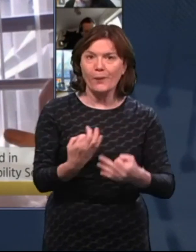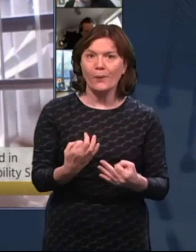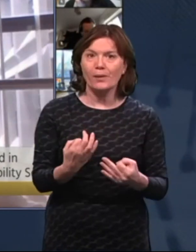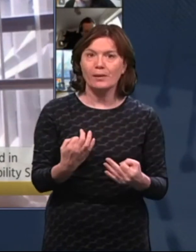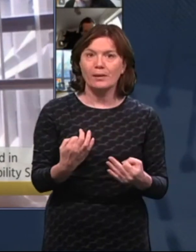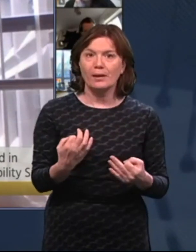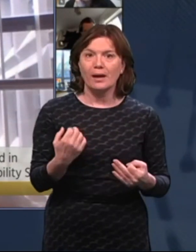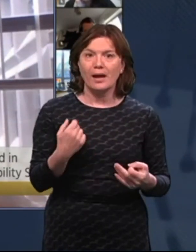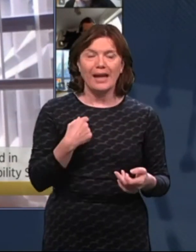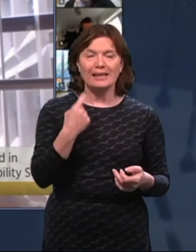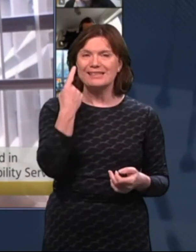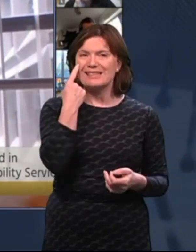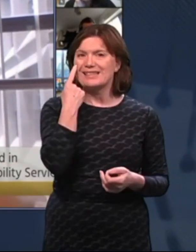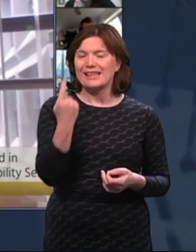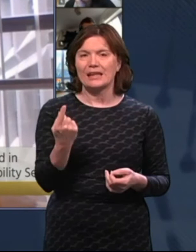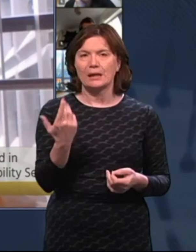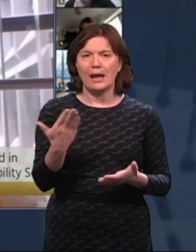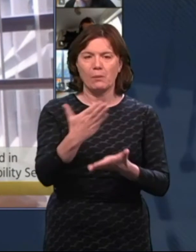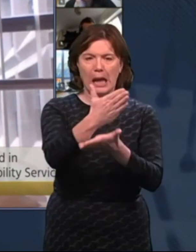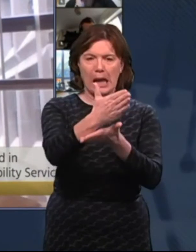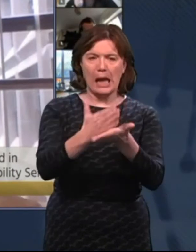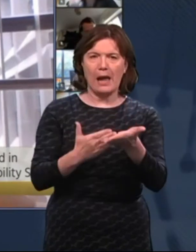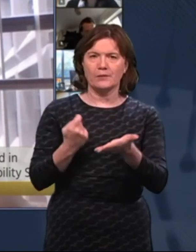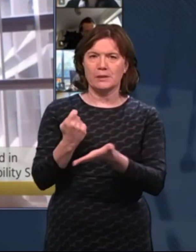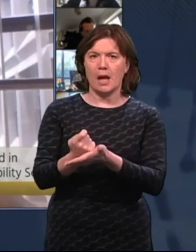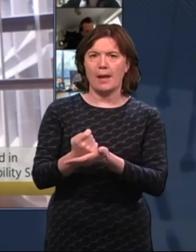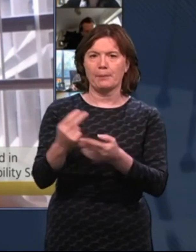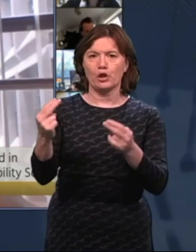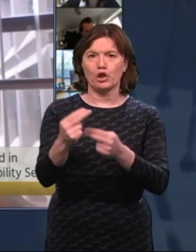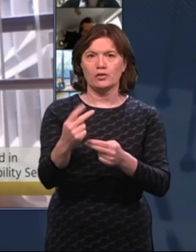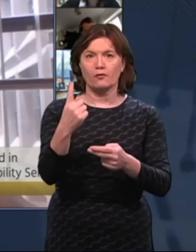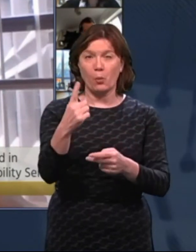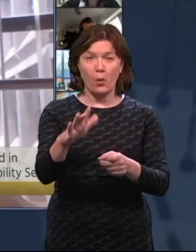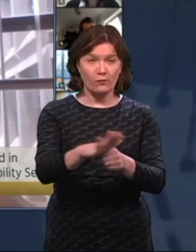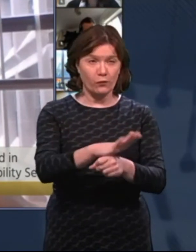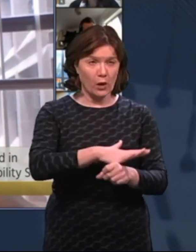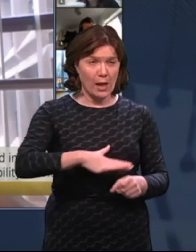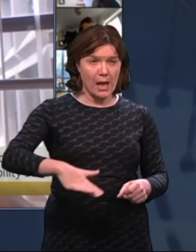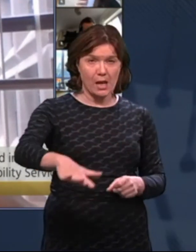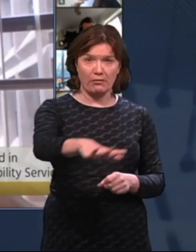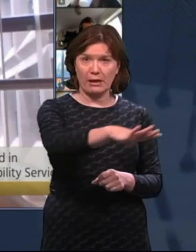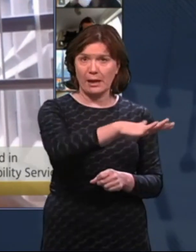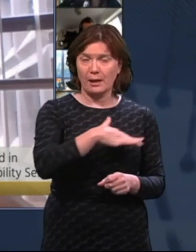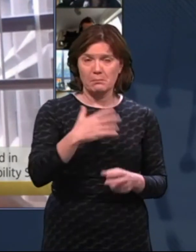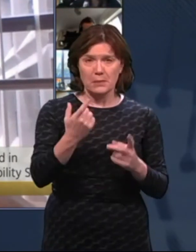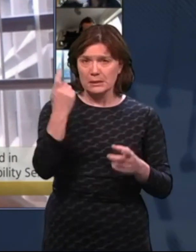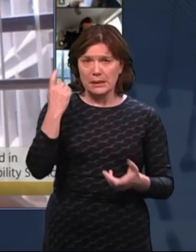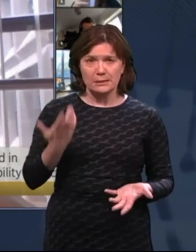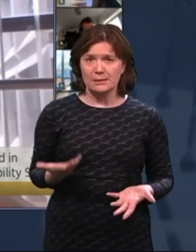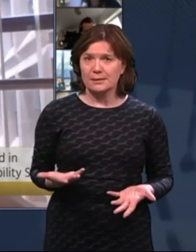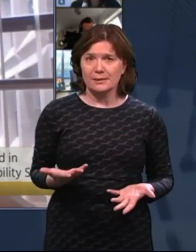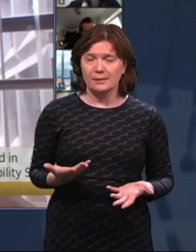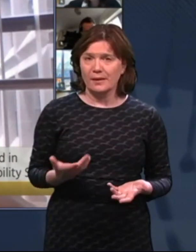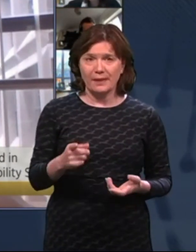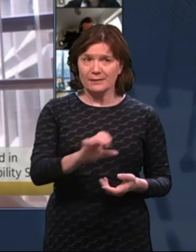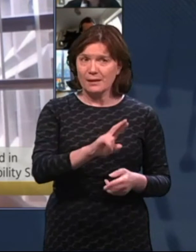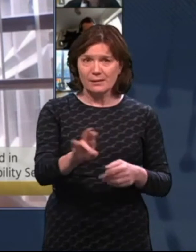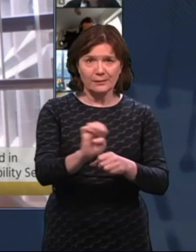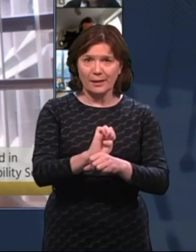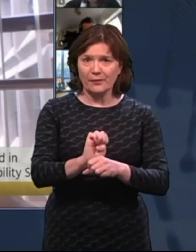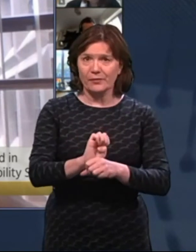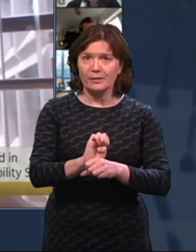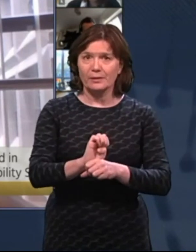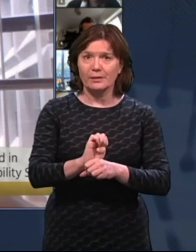stuff. I don't see how half a nurse for a whole area for a network team is going to be sufficient. So